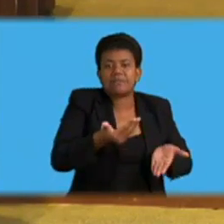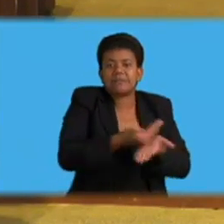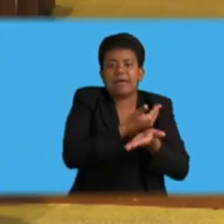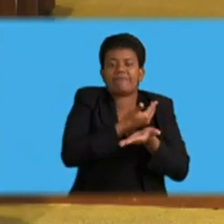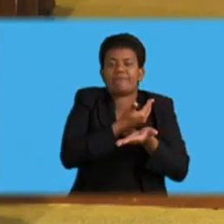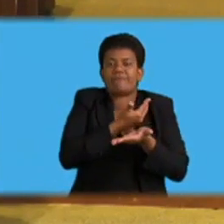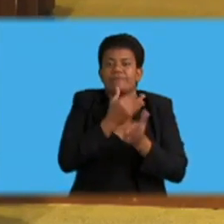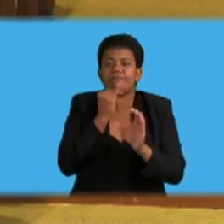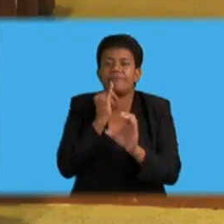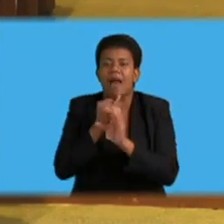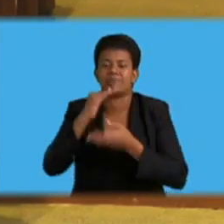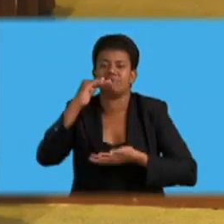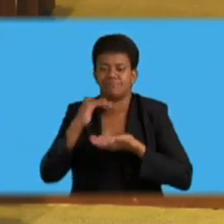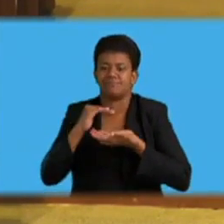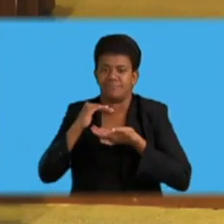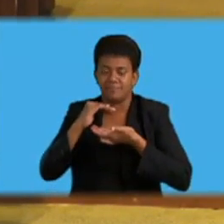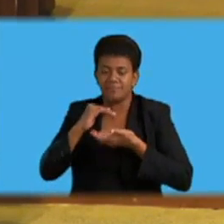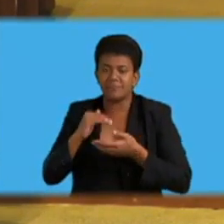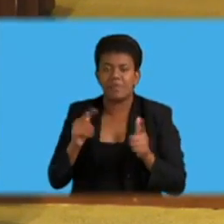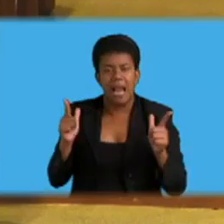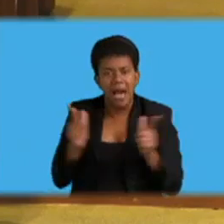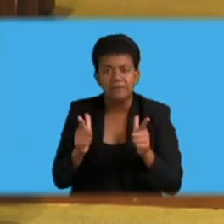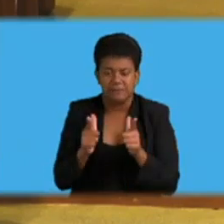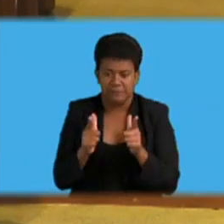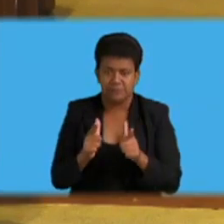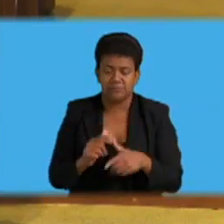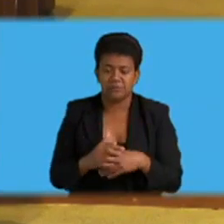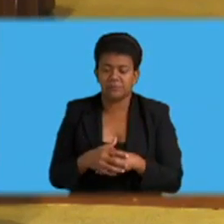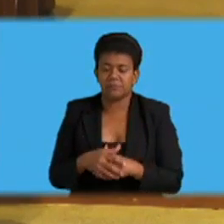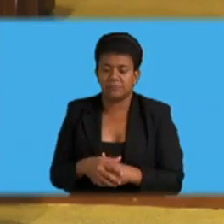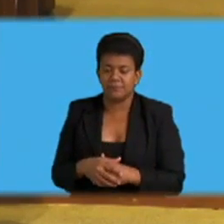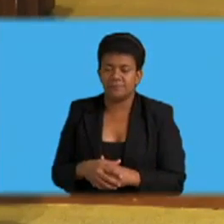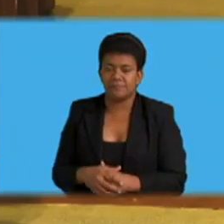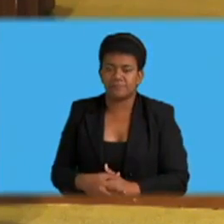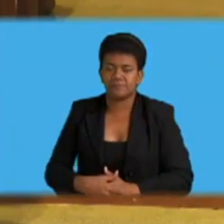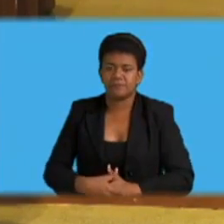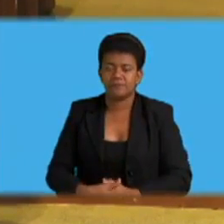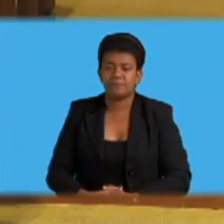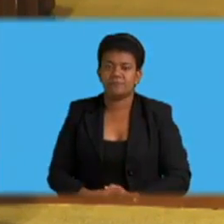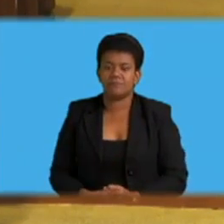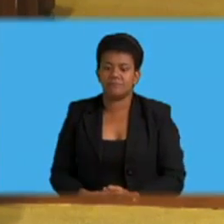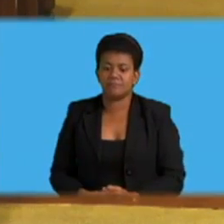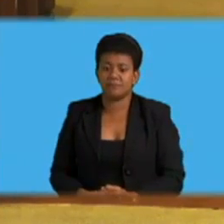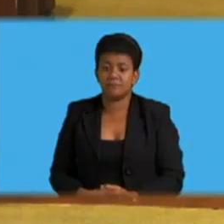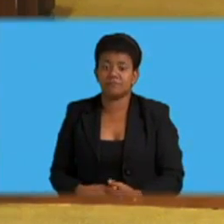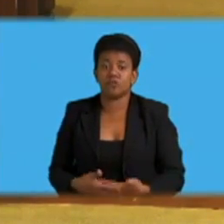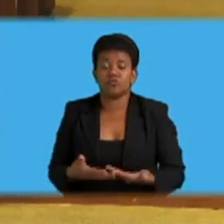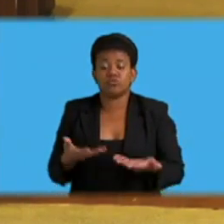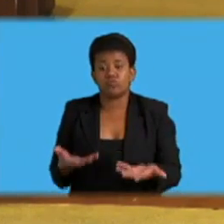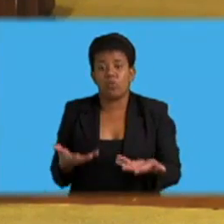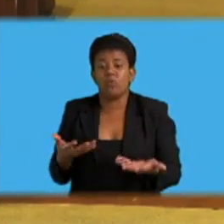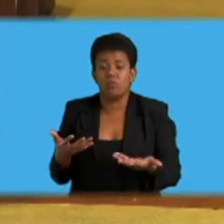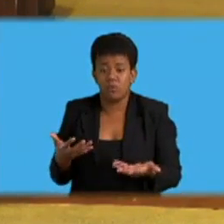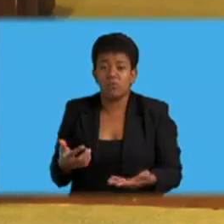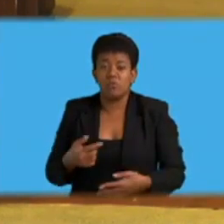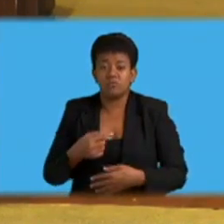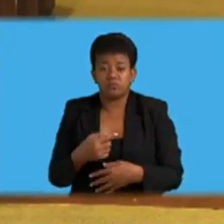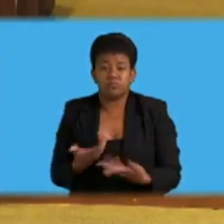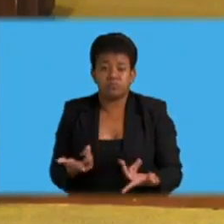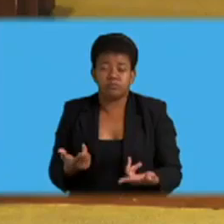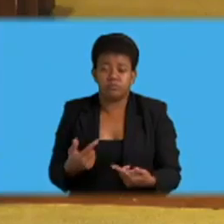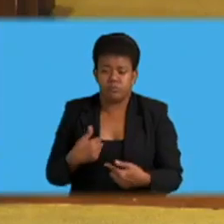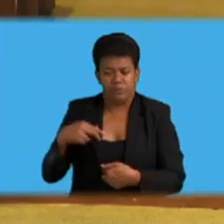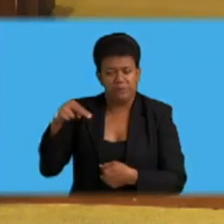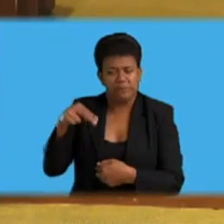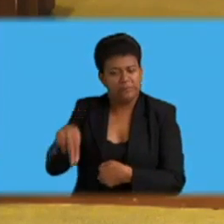offenses in the country. So really, I think we need to look at, together